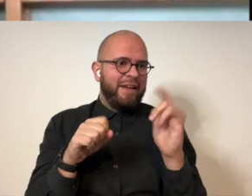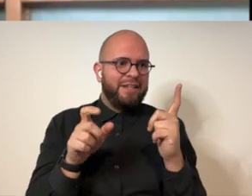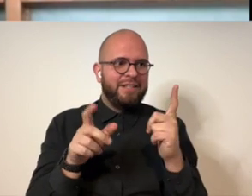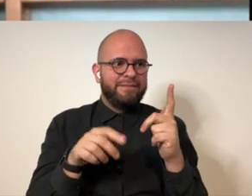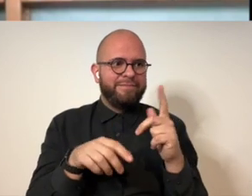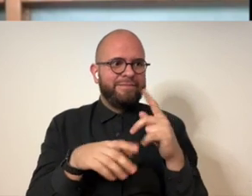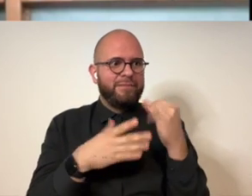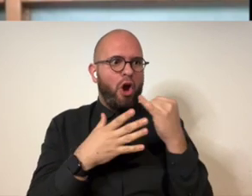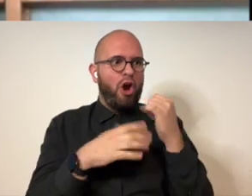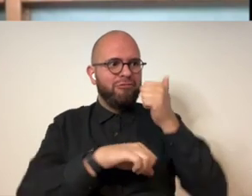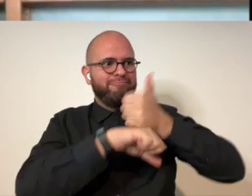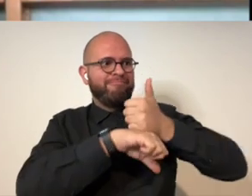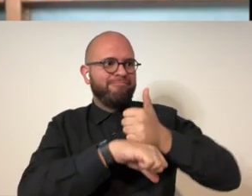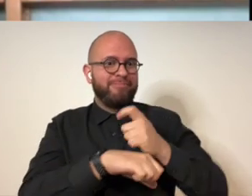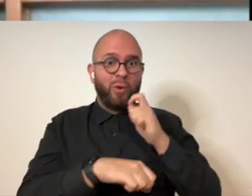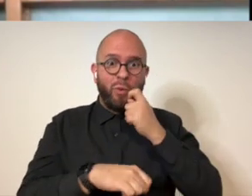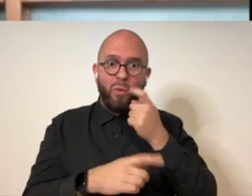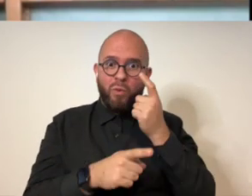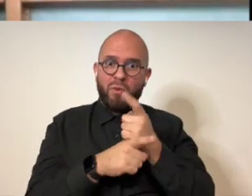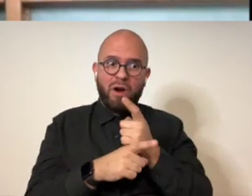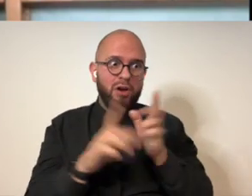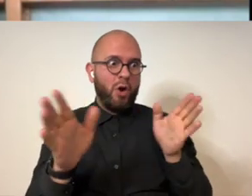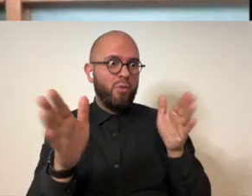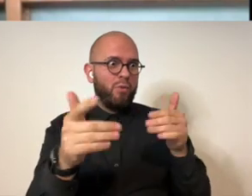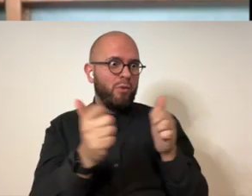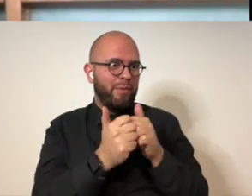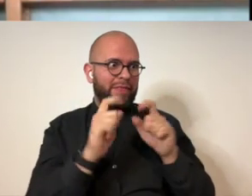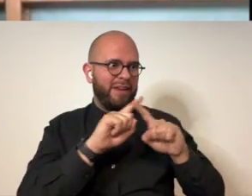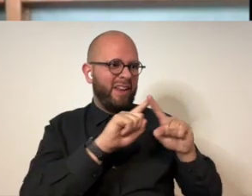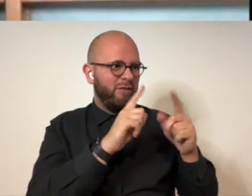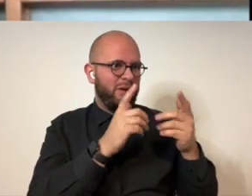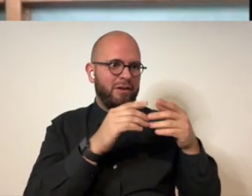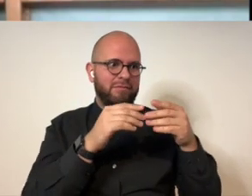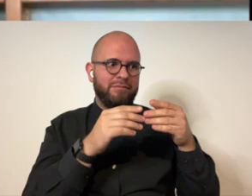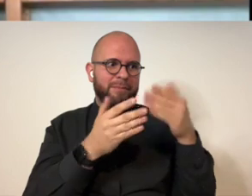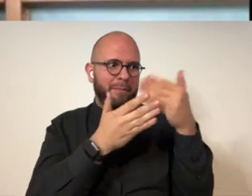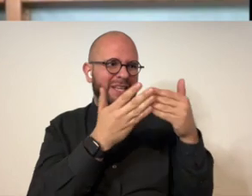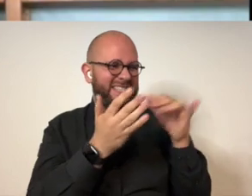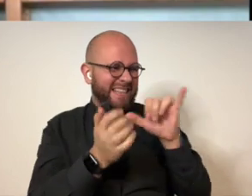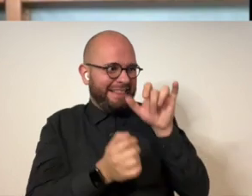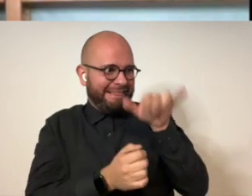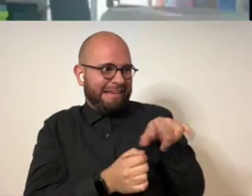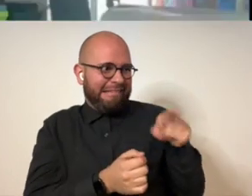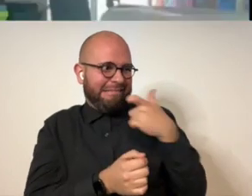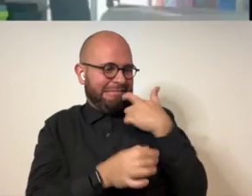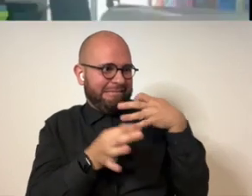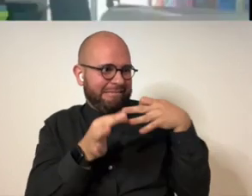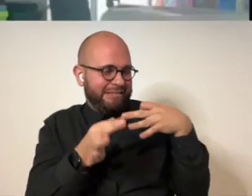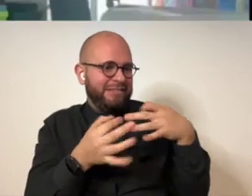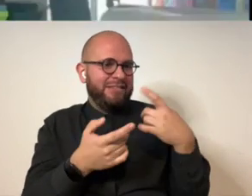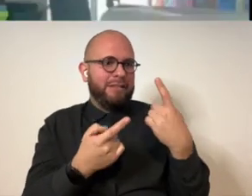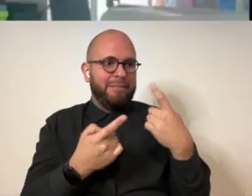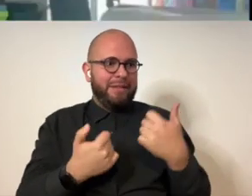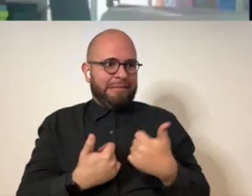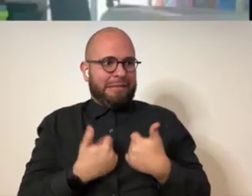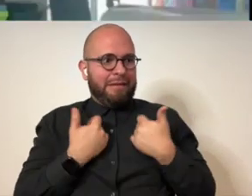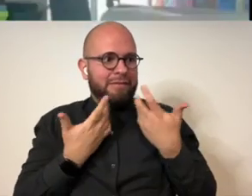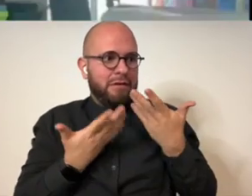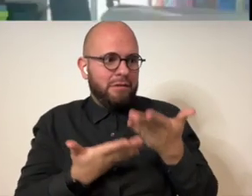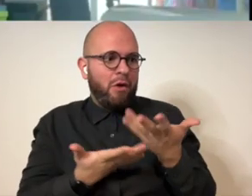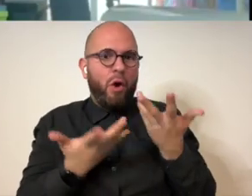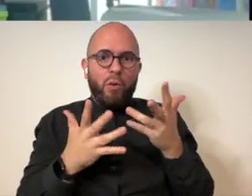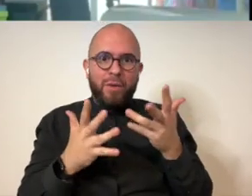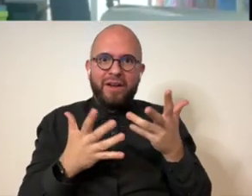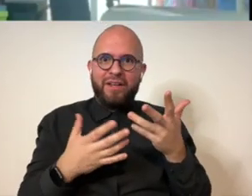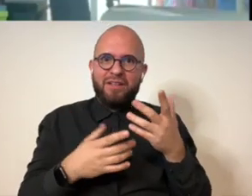one of building a room of these these pieces that's sort of a lived-in thing yeah i would love that oh that'd be so cool